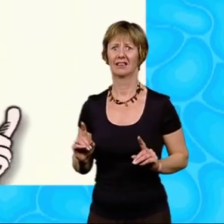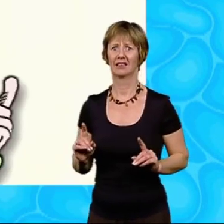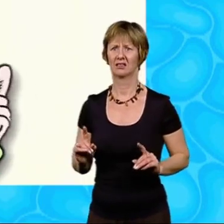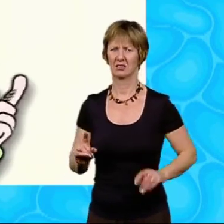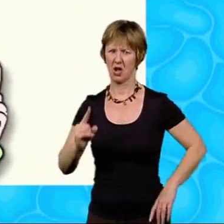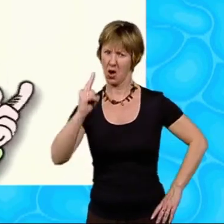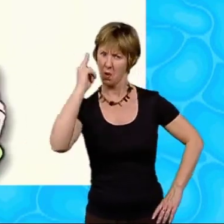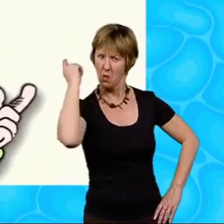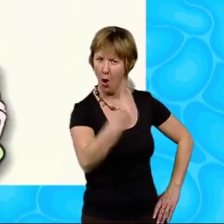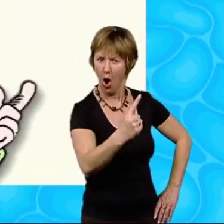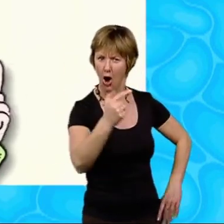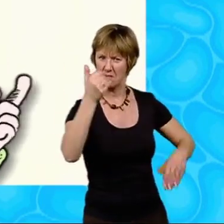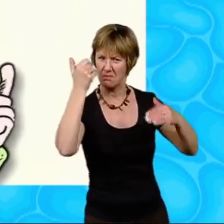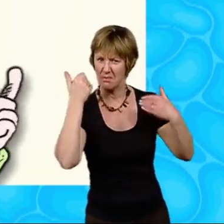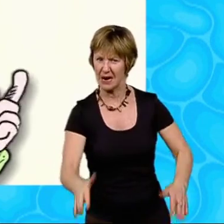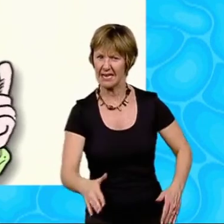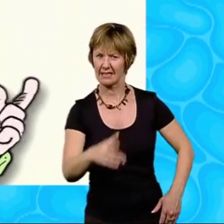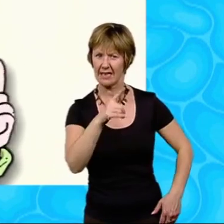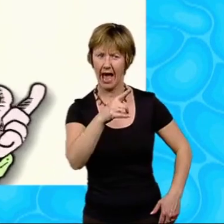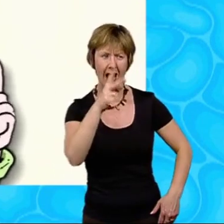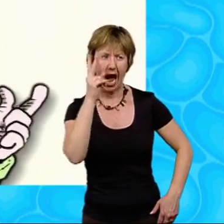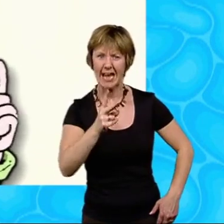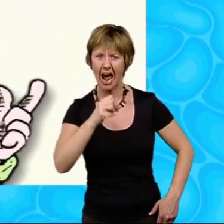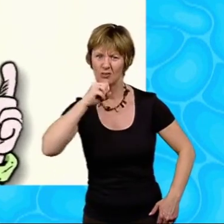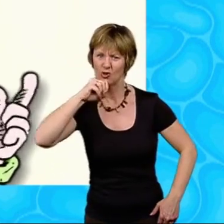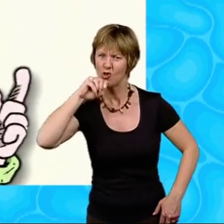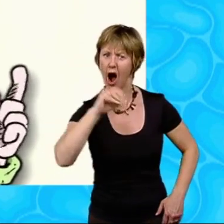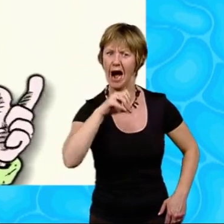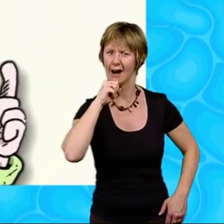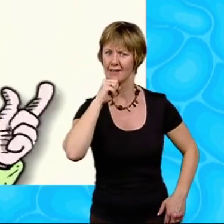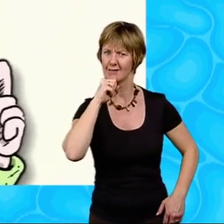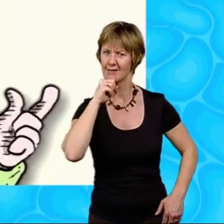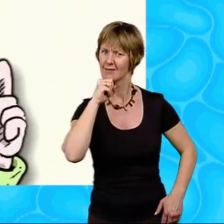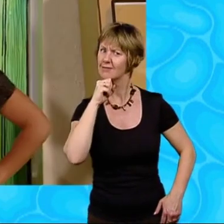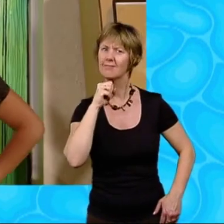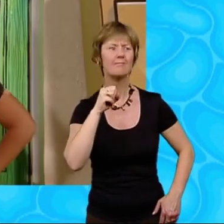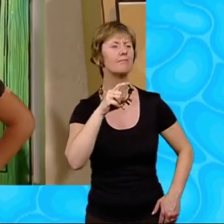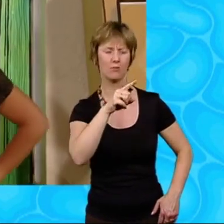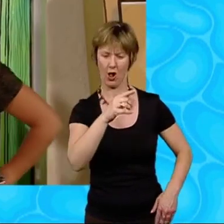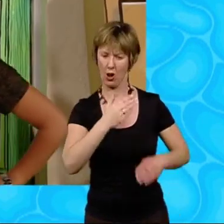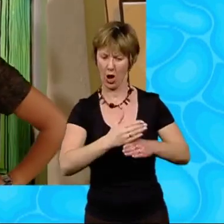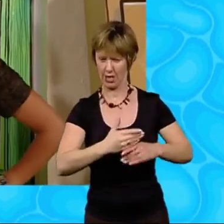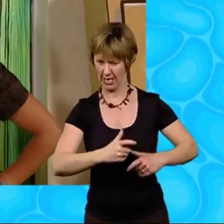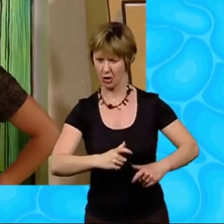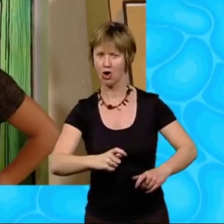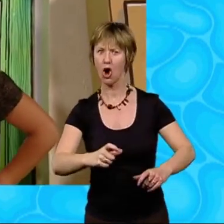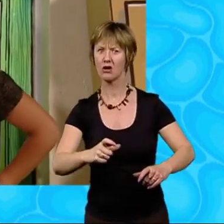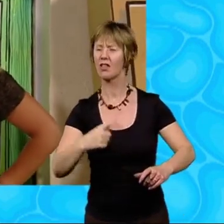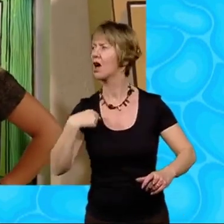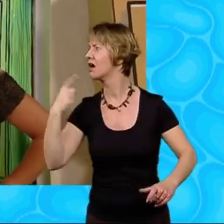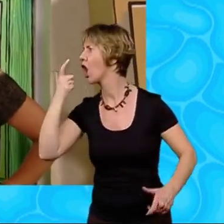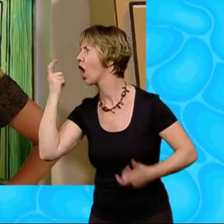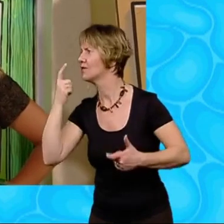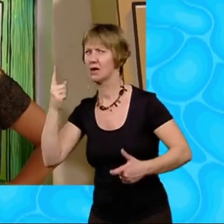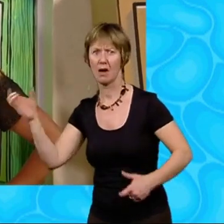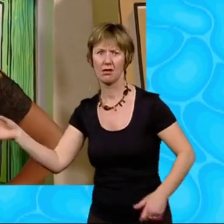Miss Porter, I warned you what would happen if you turned into a dragon in my school again, said Mrs Spratt. You will work till the end of this week until